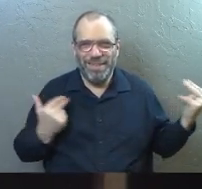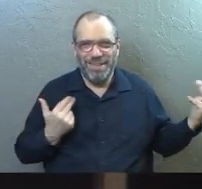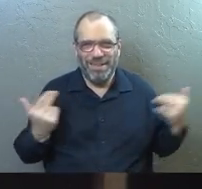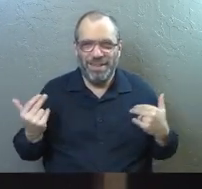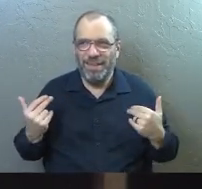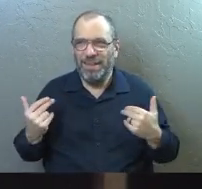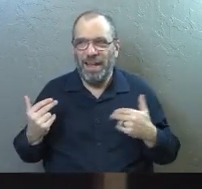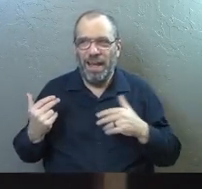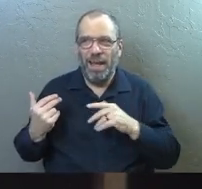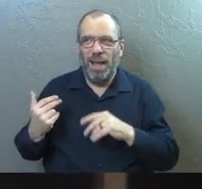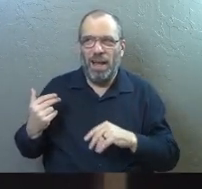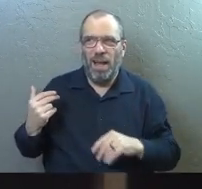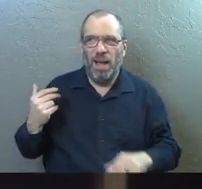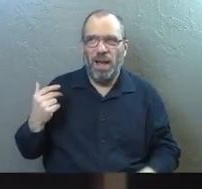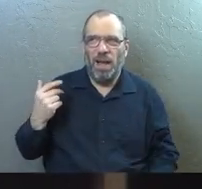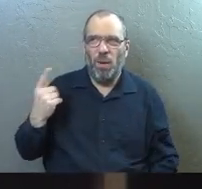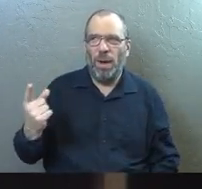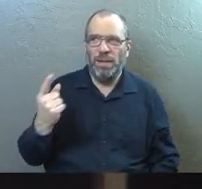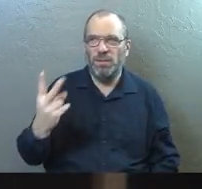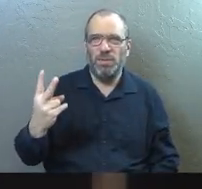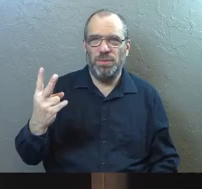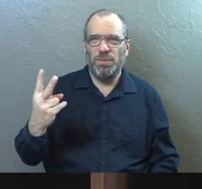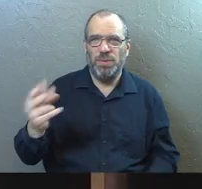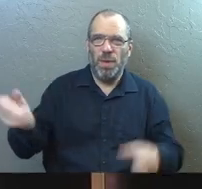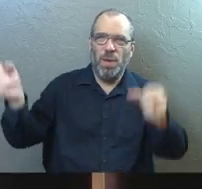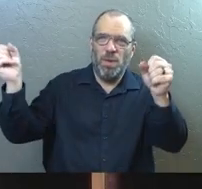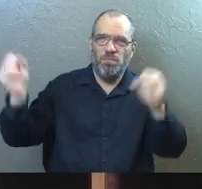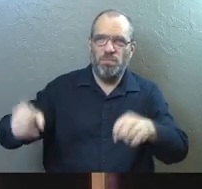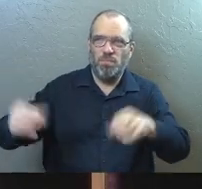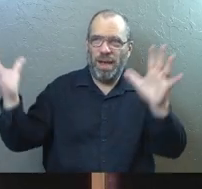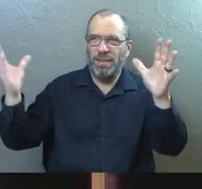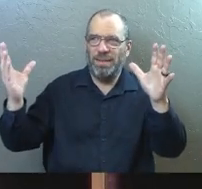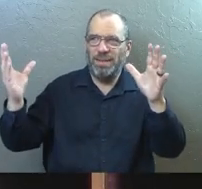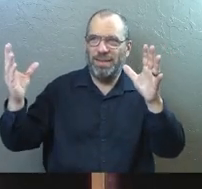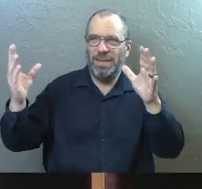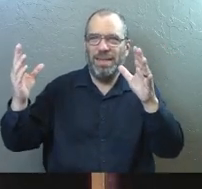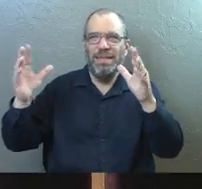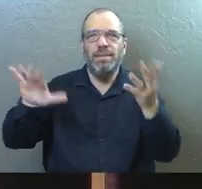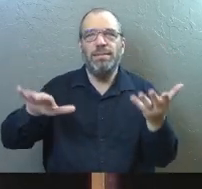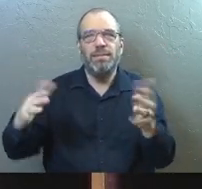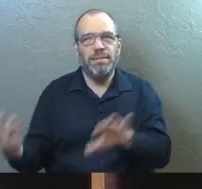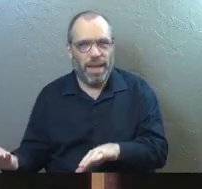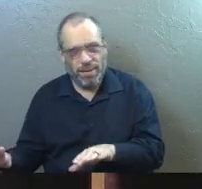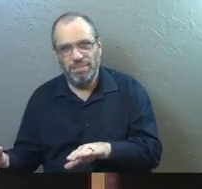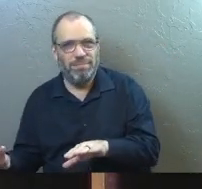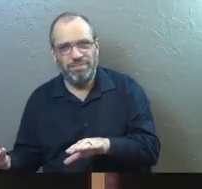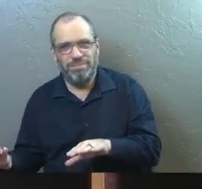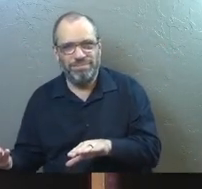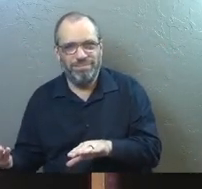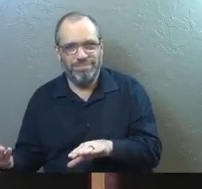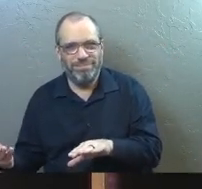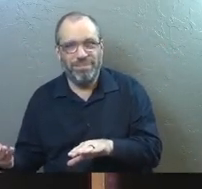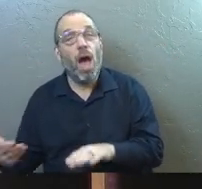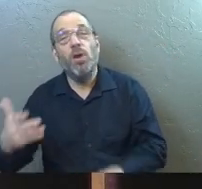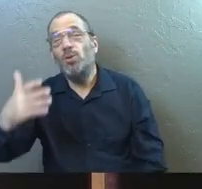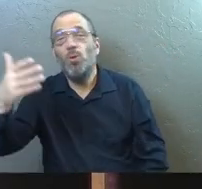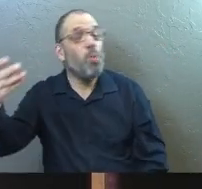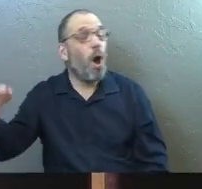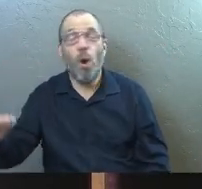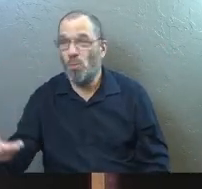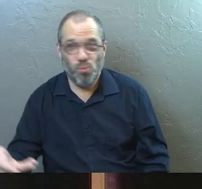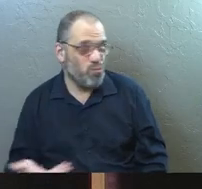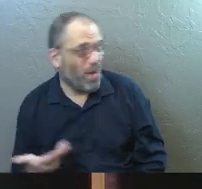And it's one, two, presto. And they're still dead. You're welcome.